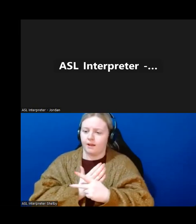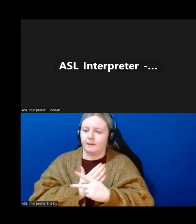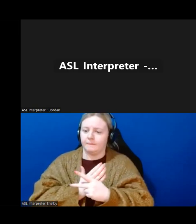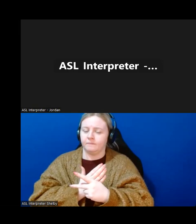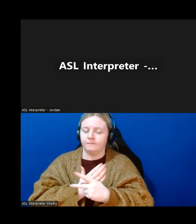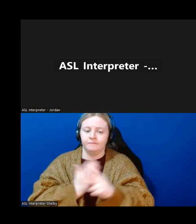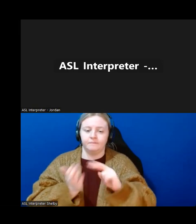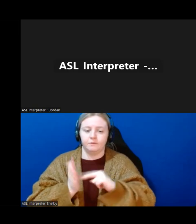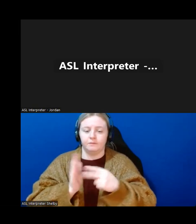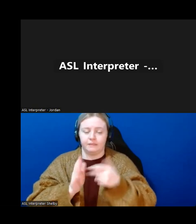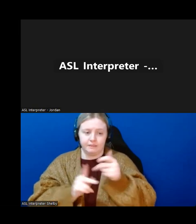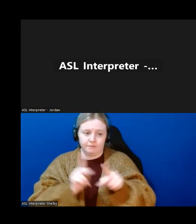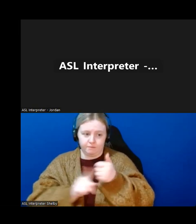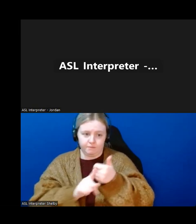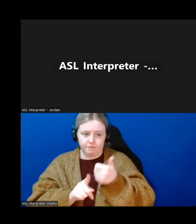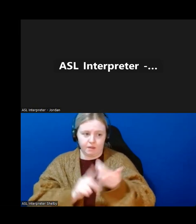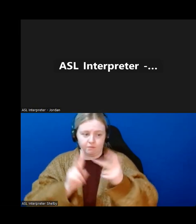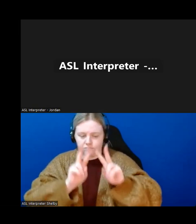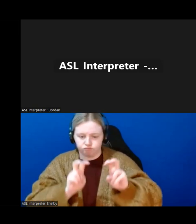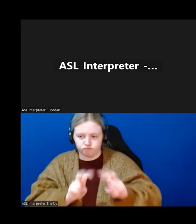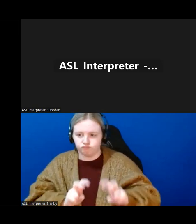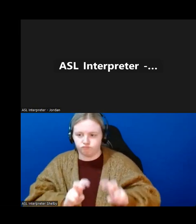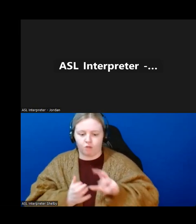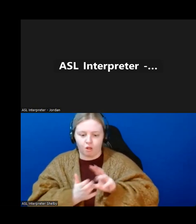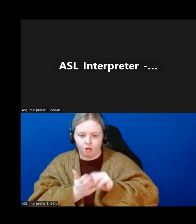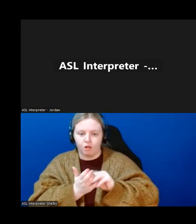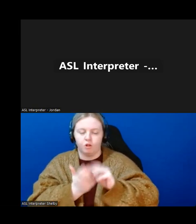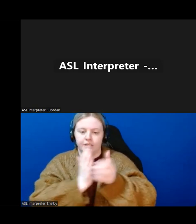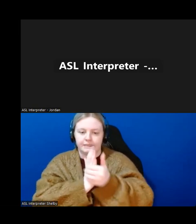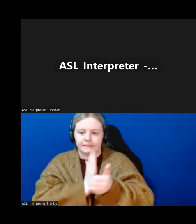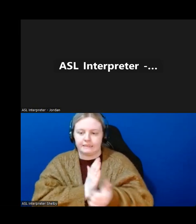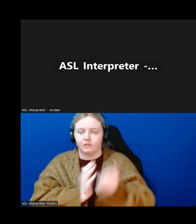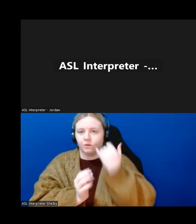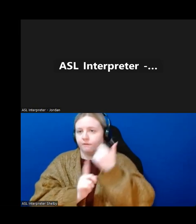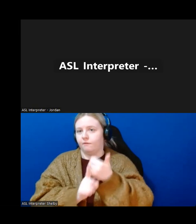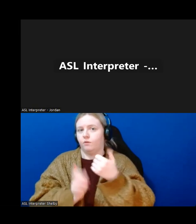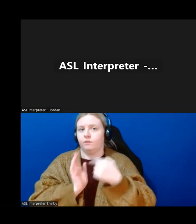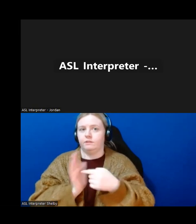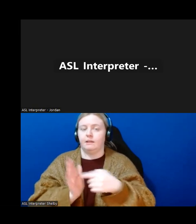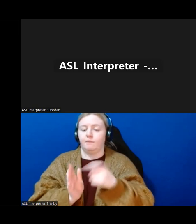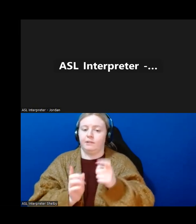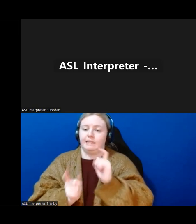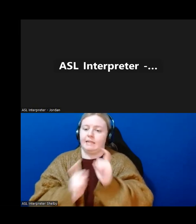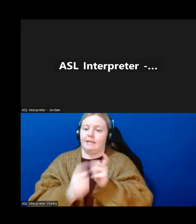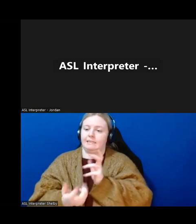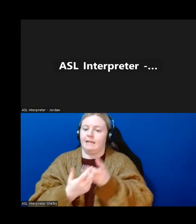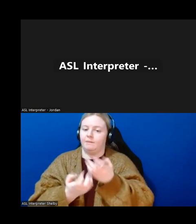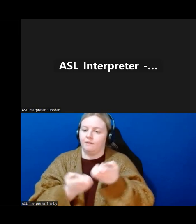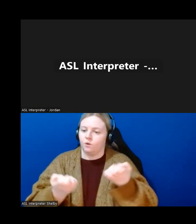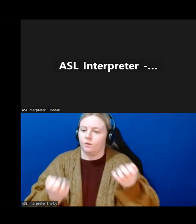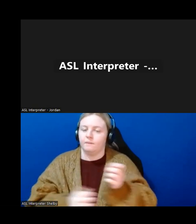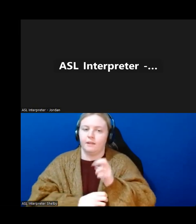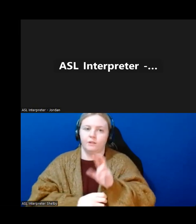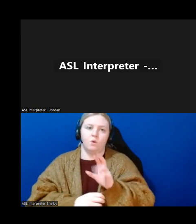and learn creative skills in an accessible way. So if you need adaptive equipment or if you need additional